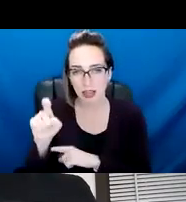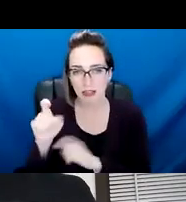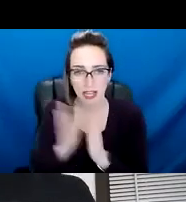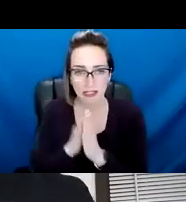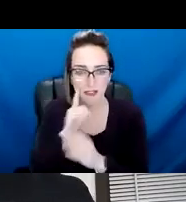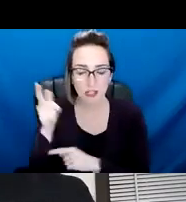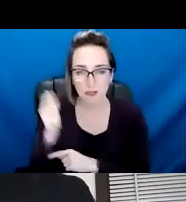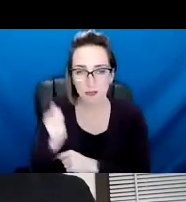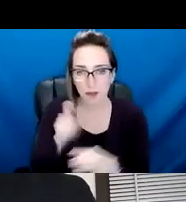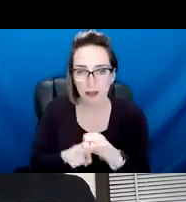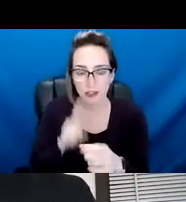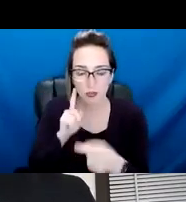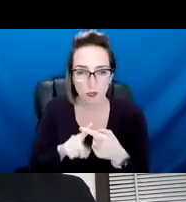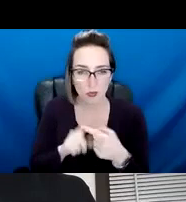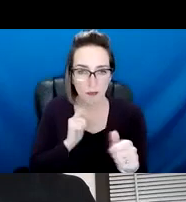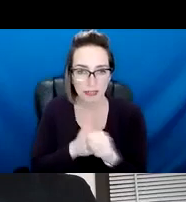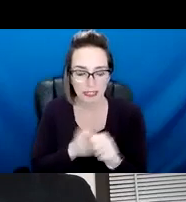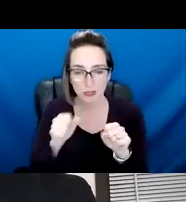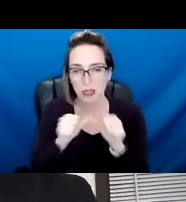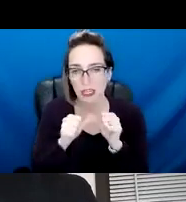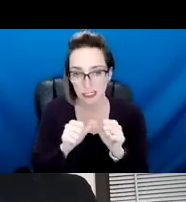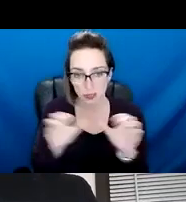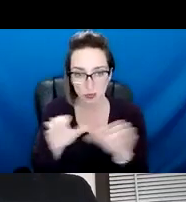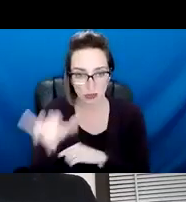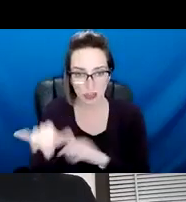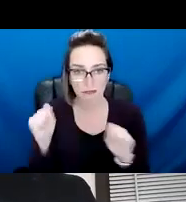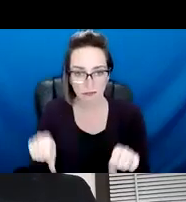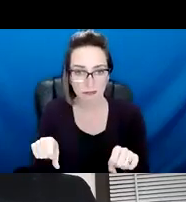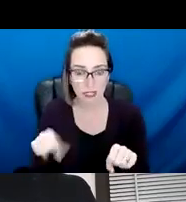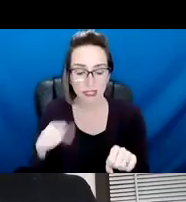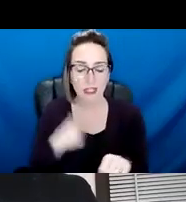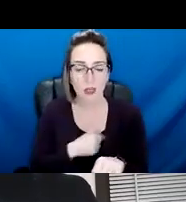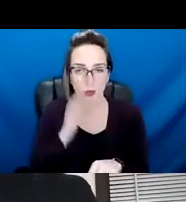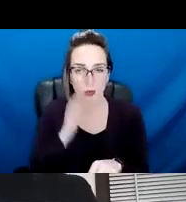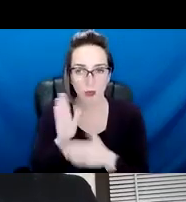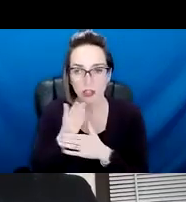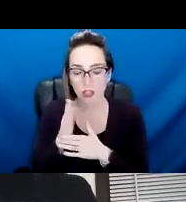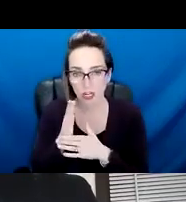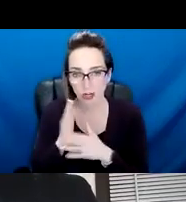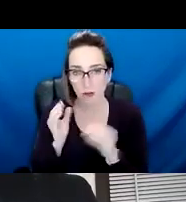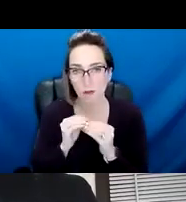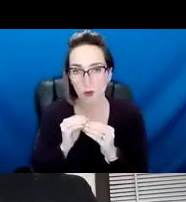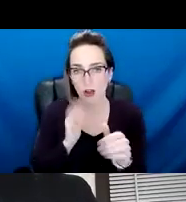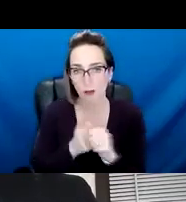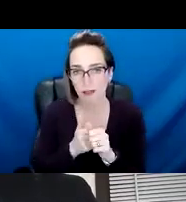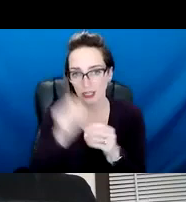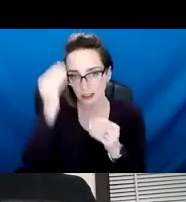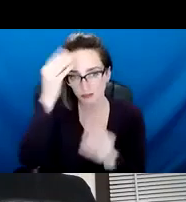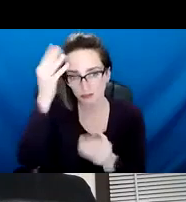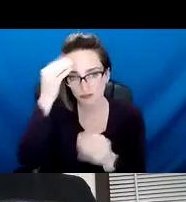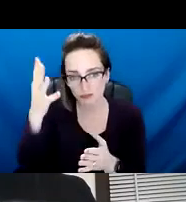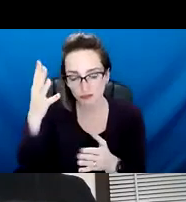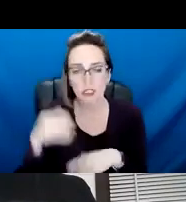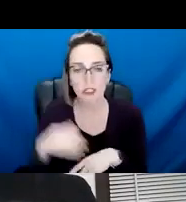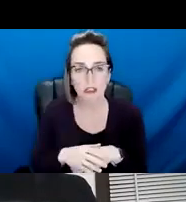updates. Um, and you are more than welcome to continue to do that. Um, and we will be sharing, um, more updates, uh, with you all